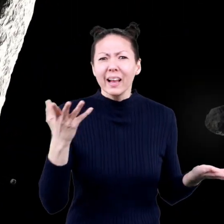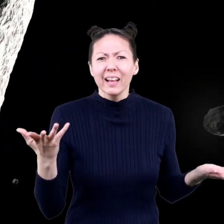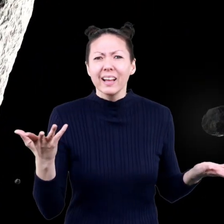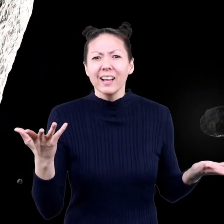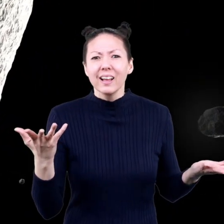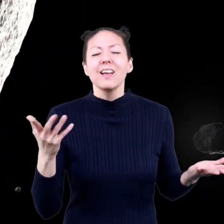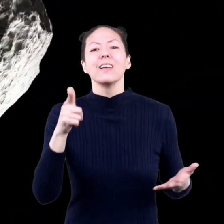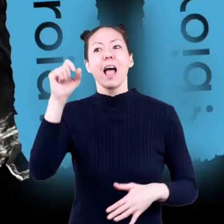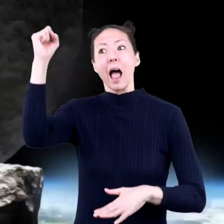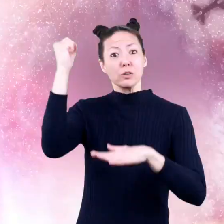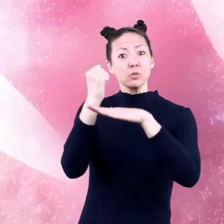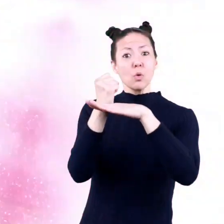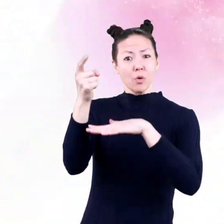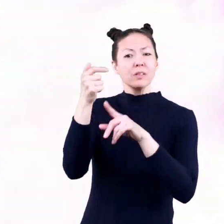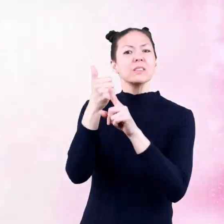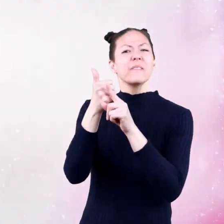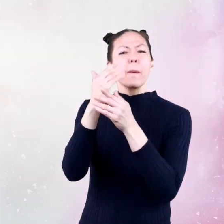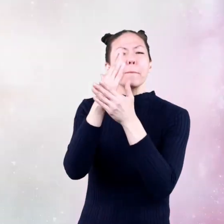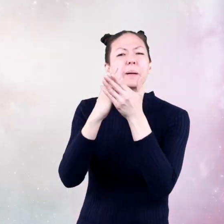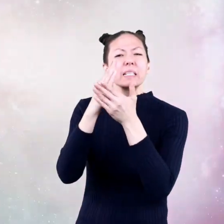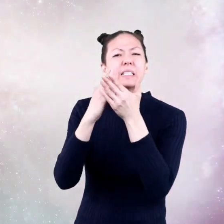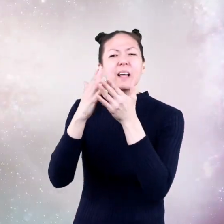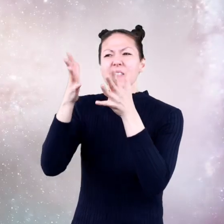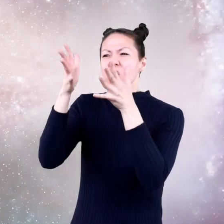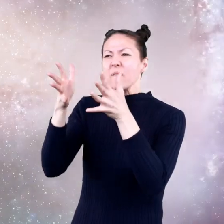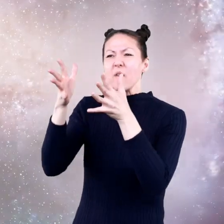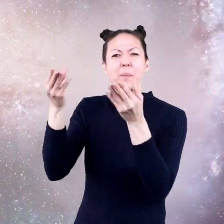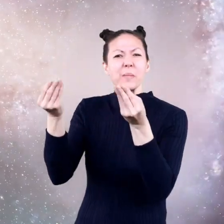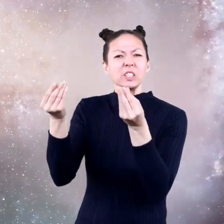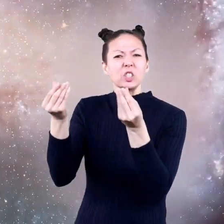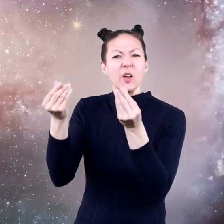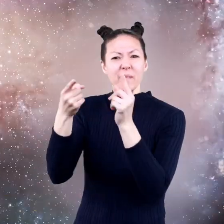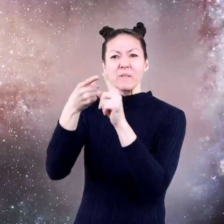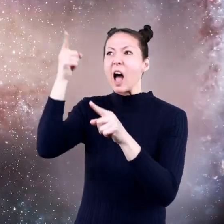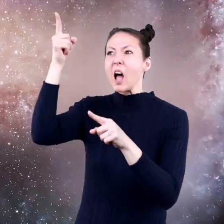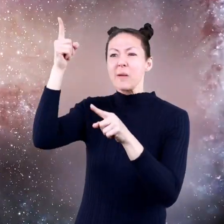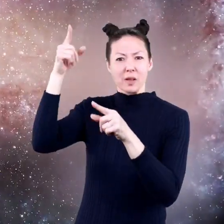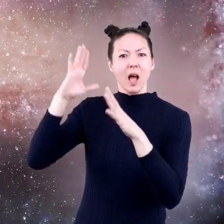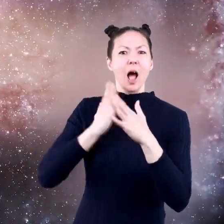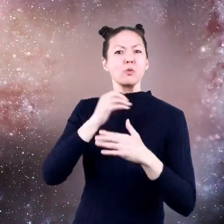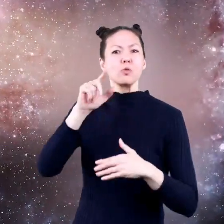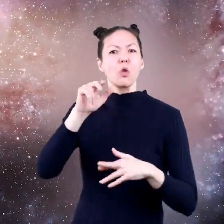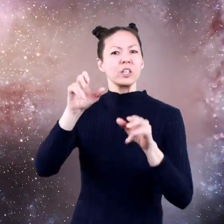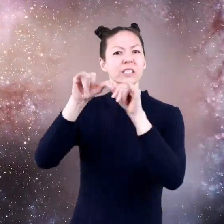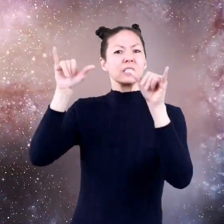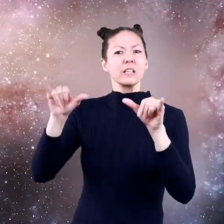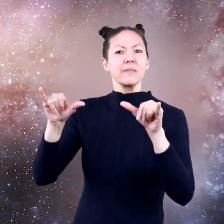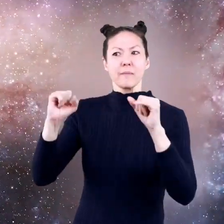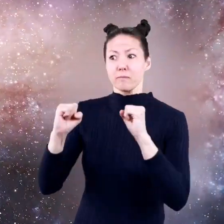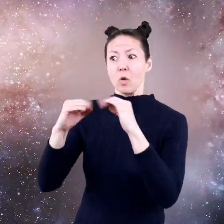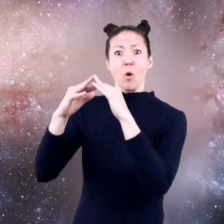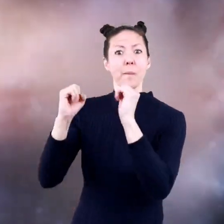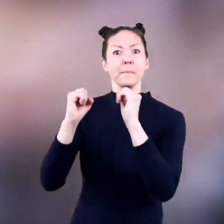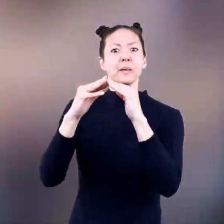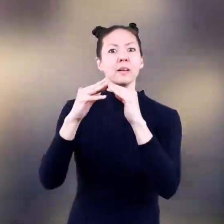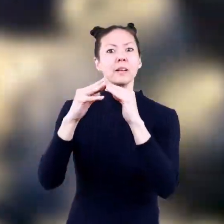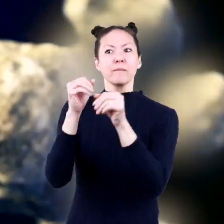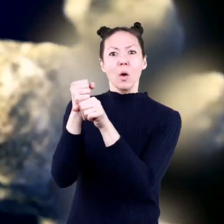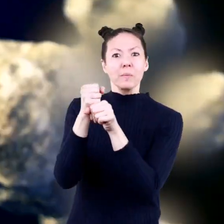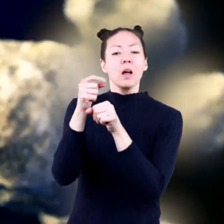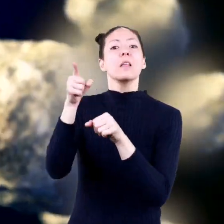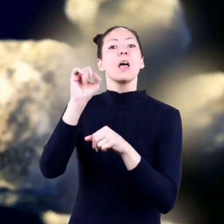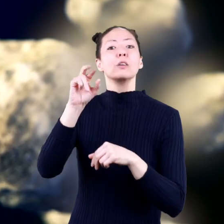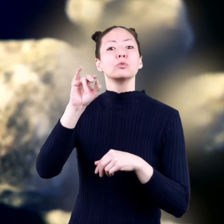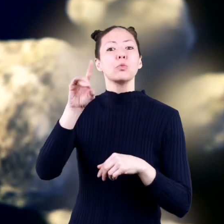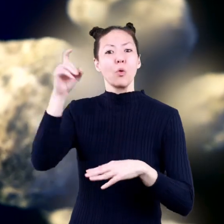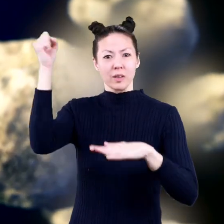asteroid? Asteroids are pieces of leftover material from when our solar system was formed. An